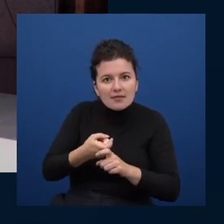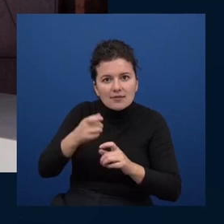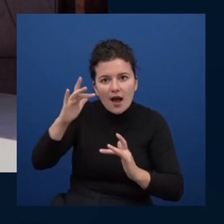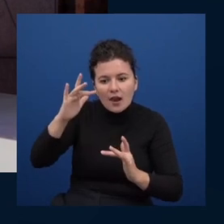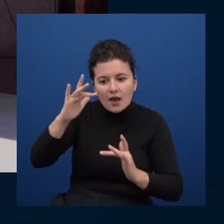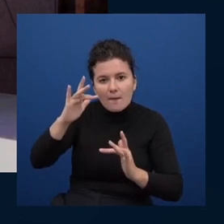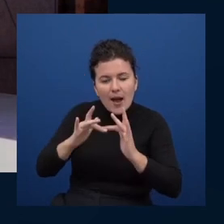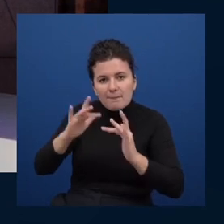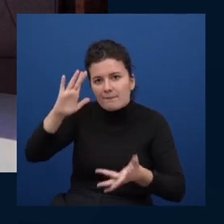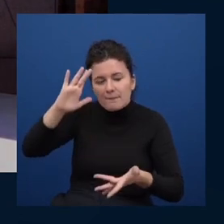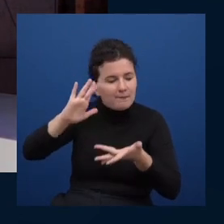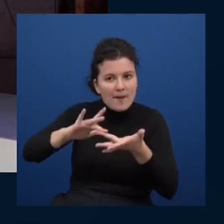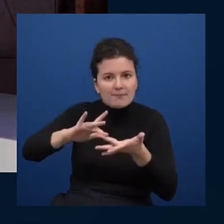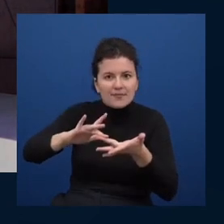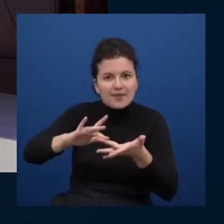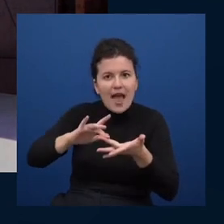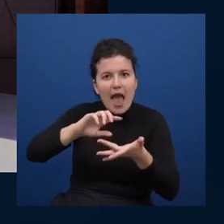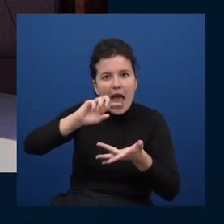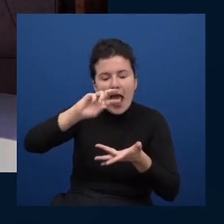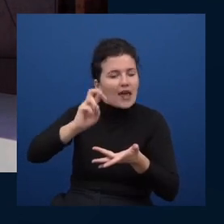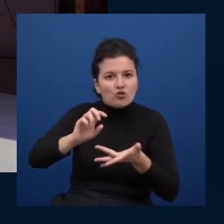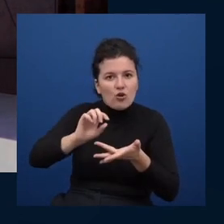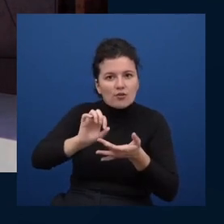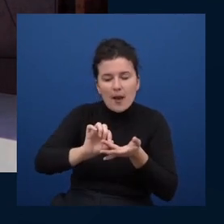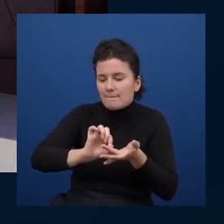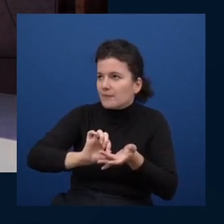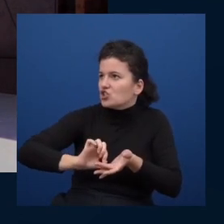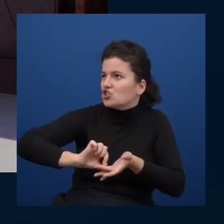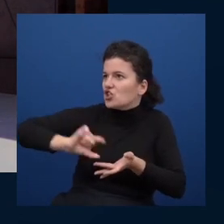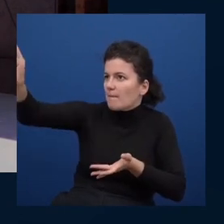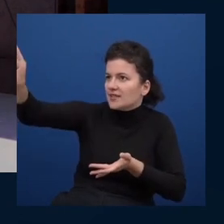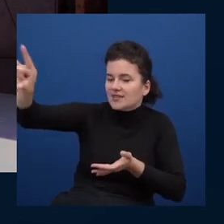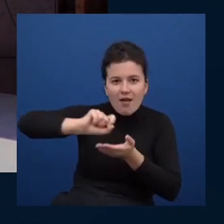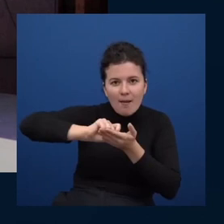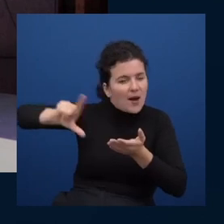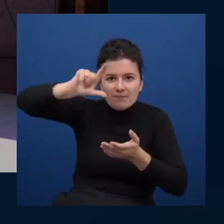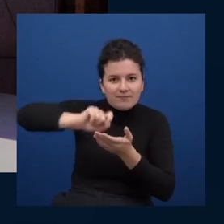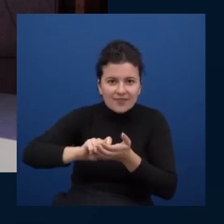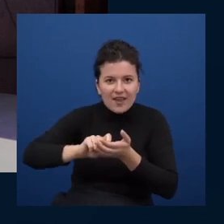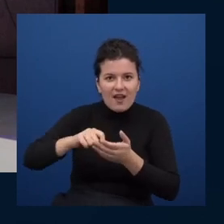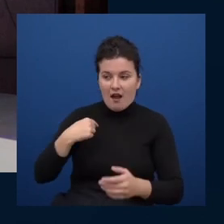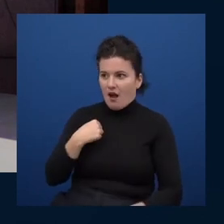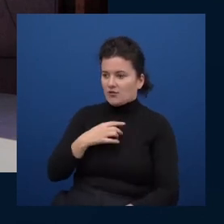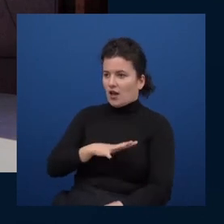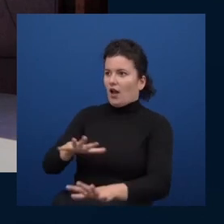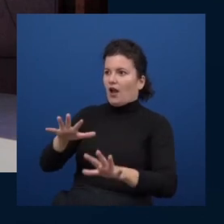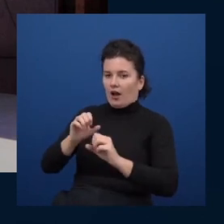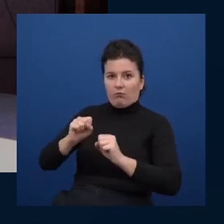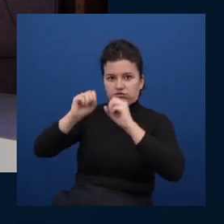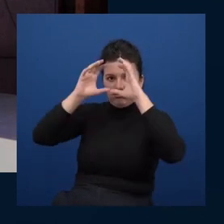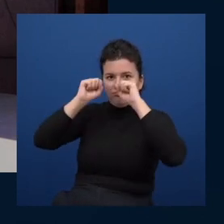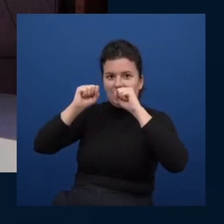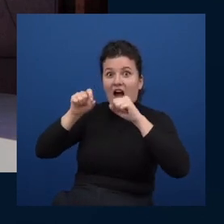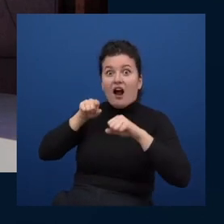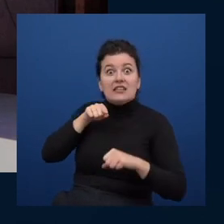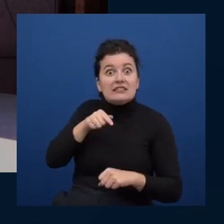and i was like whoa like that was a lot of that was a lot that was a person who understands and is excited about electricity